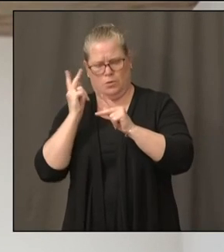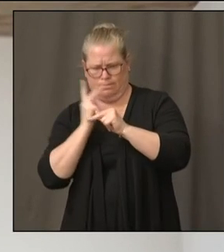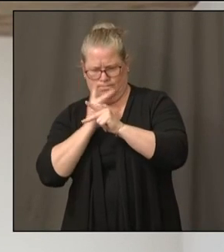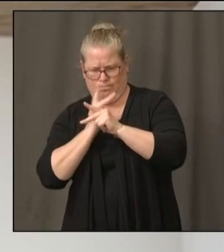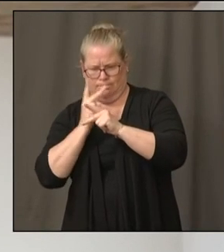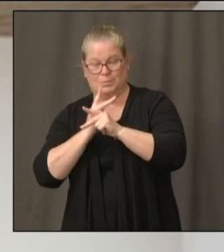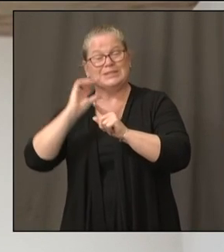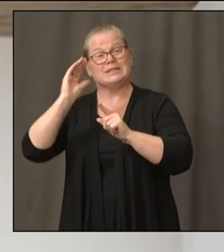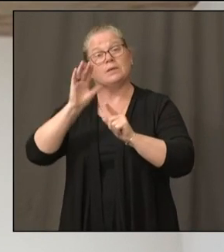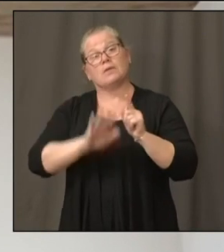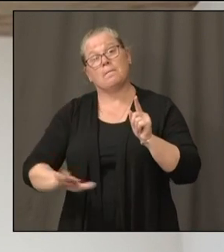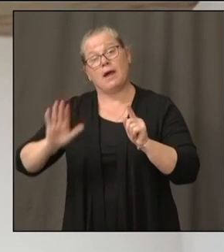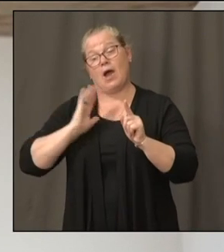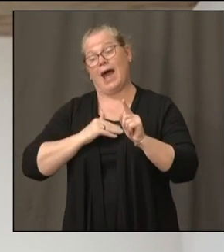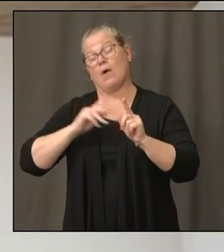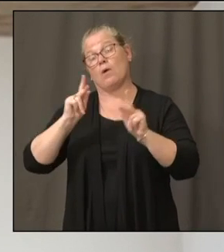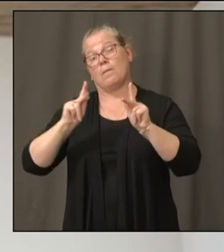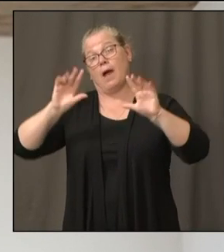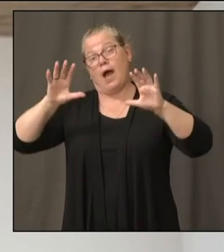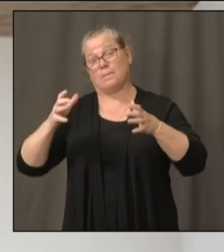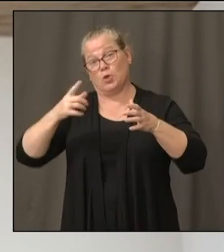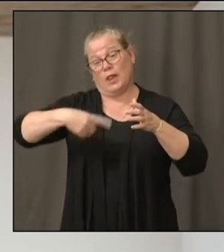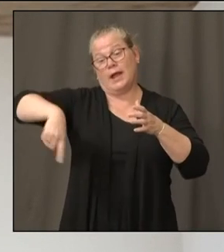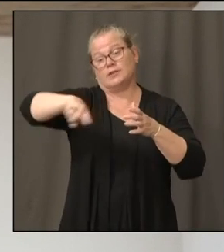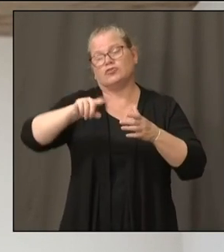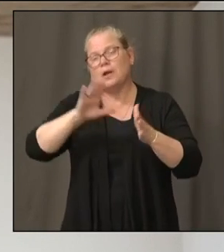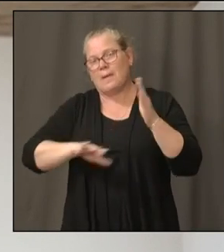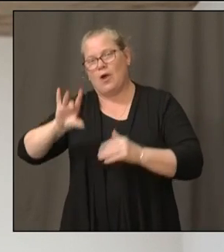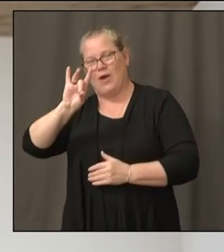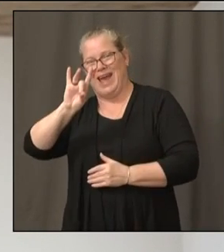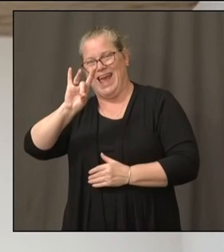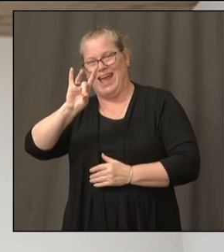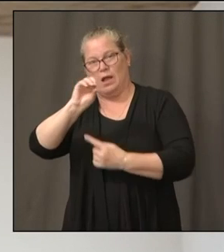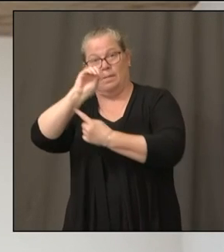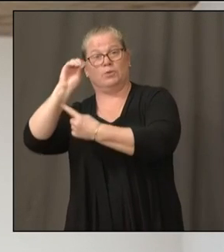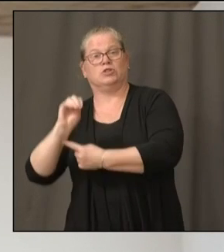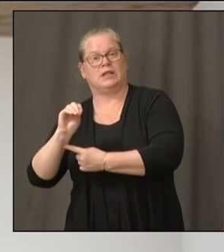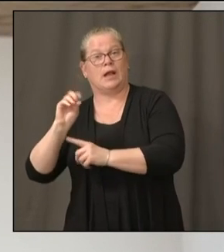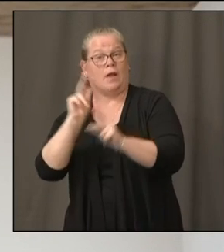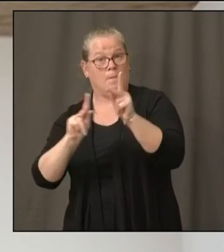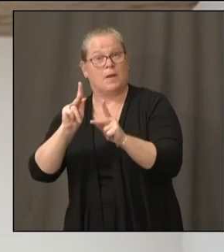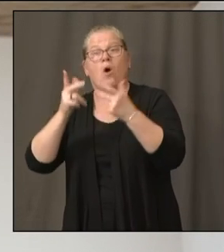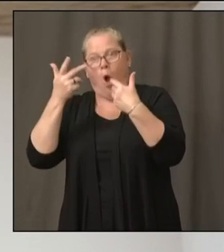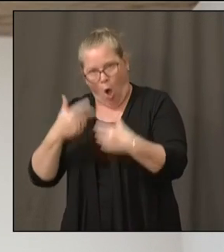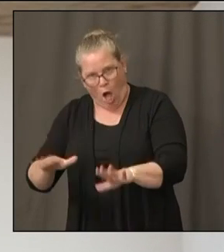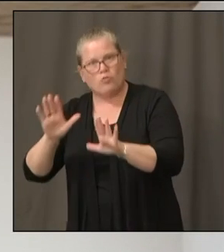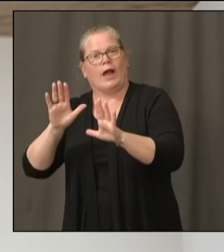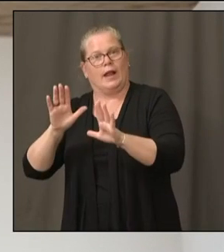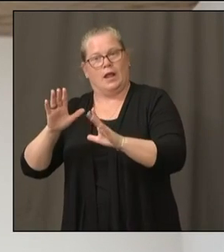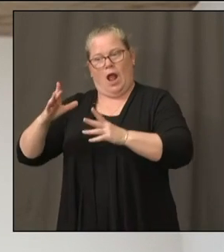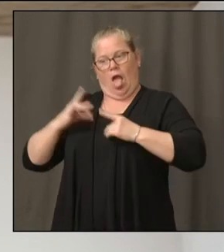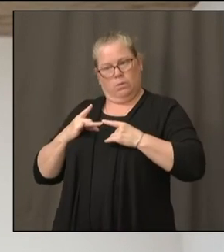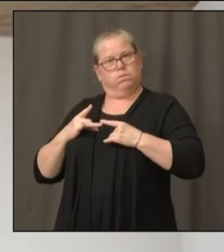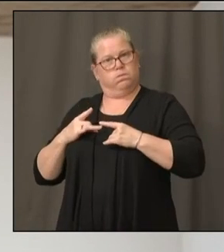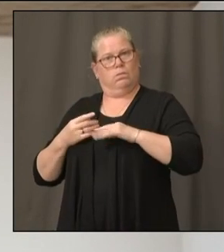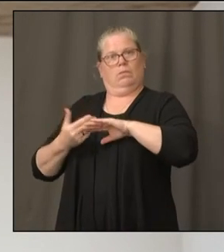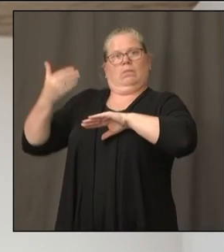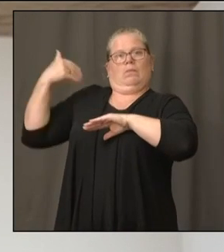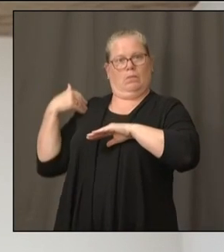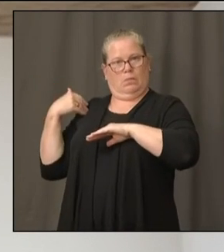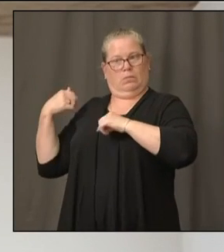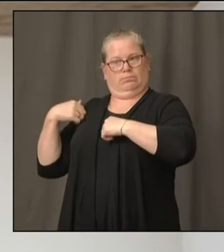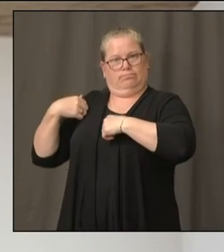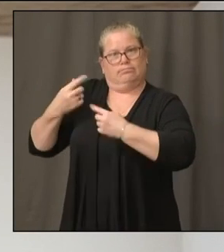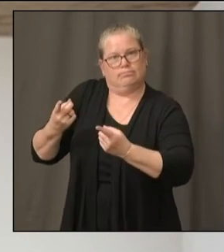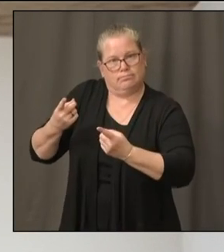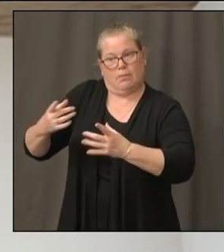COVID-19, with this virus. So that's where we are overall. But right now, for